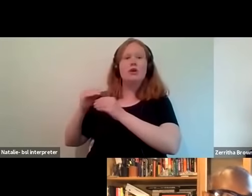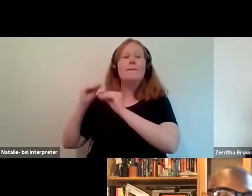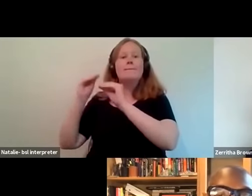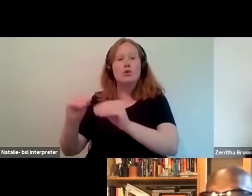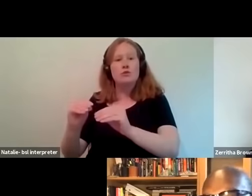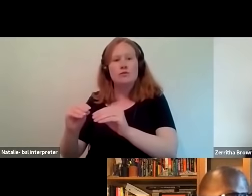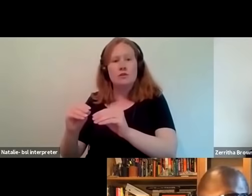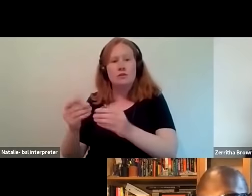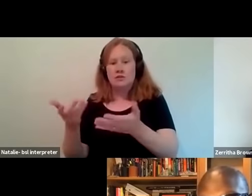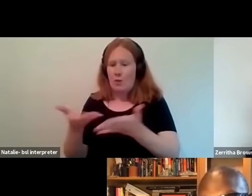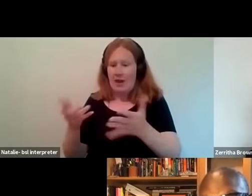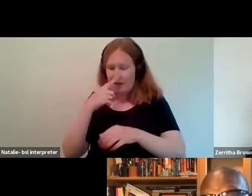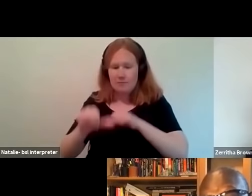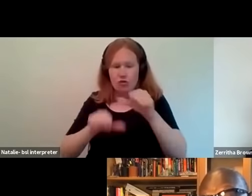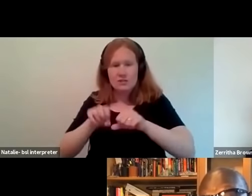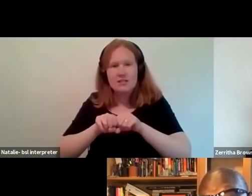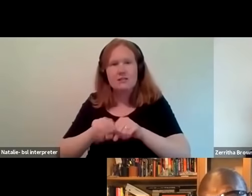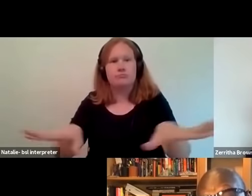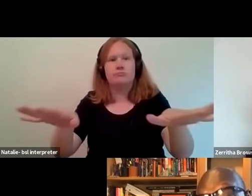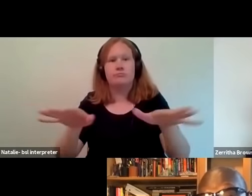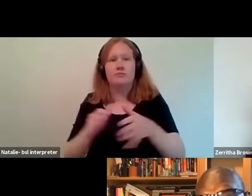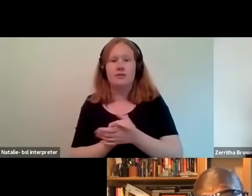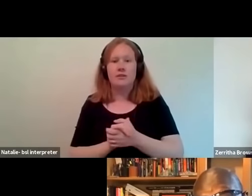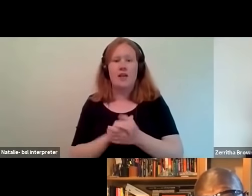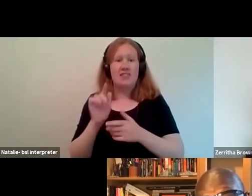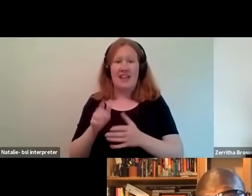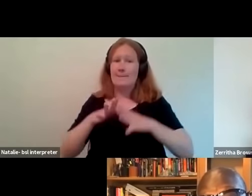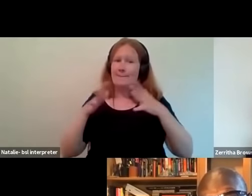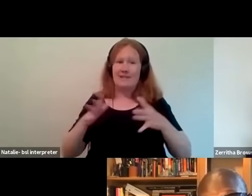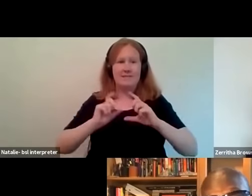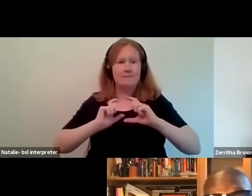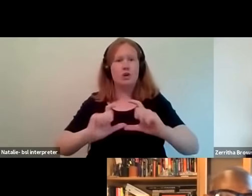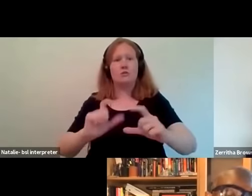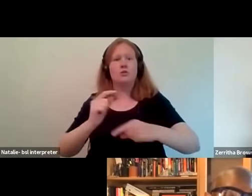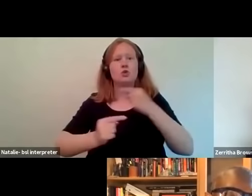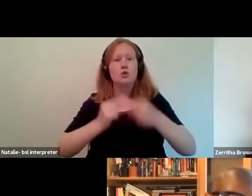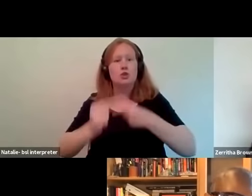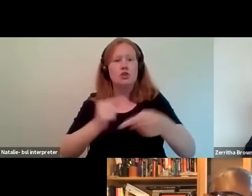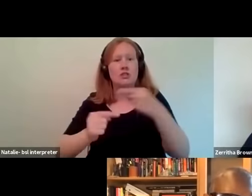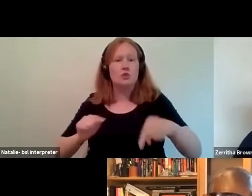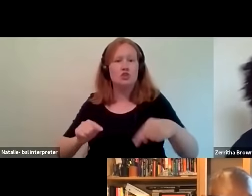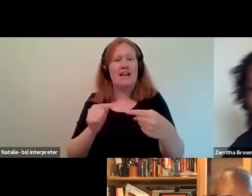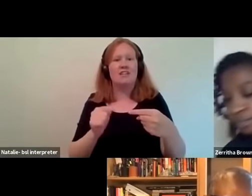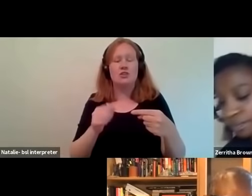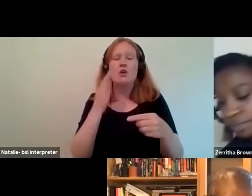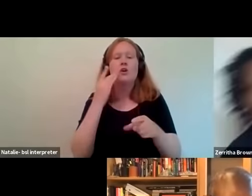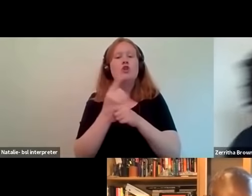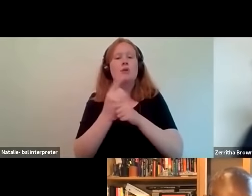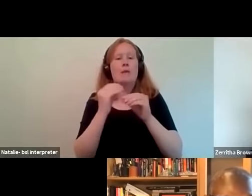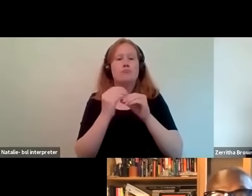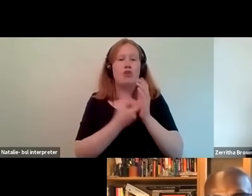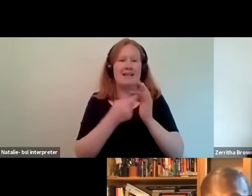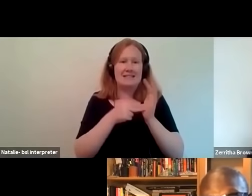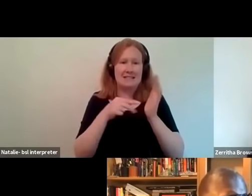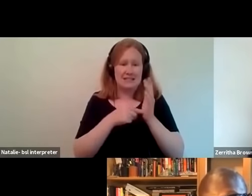and wider disseminated and that is an ongoing challenge we talked about the challenge in brent um actually it's